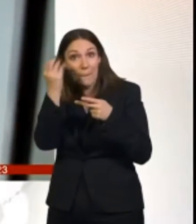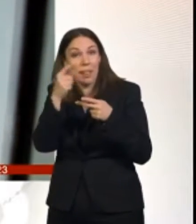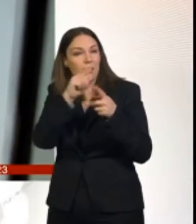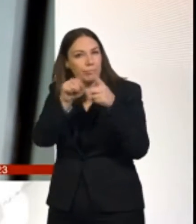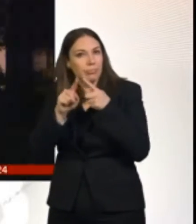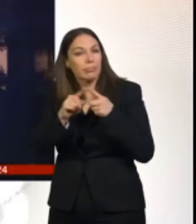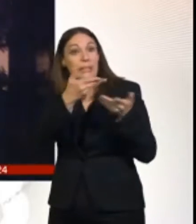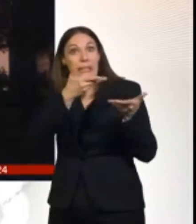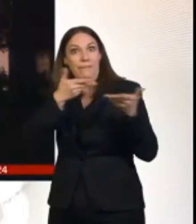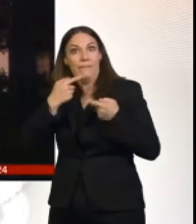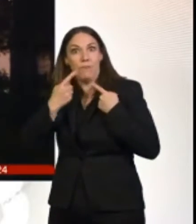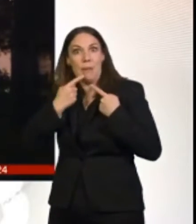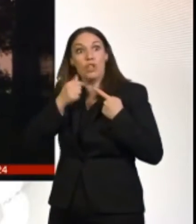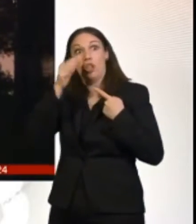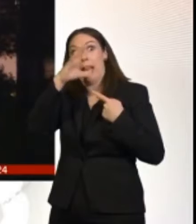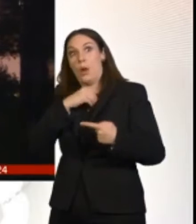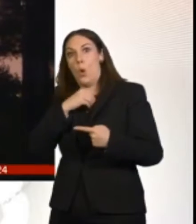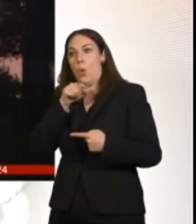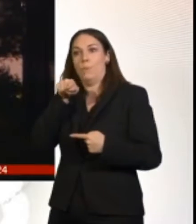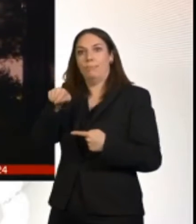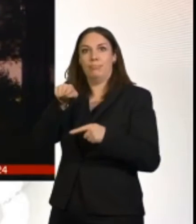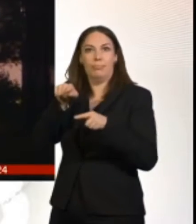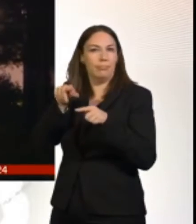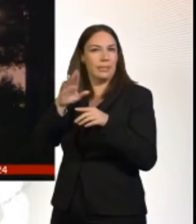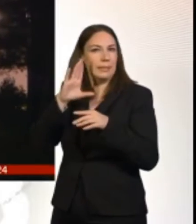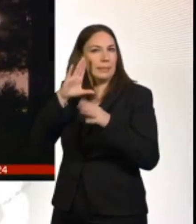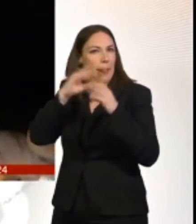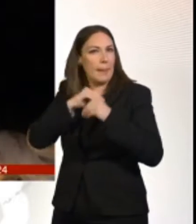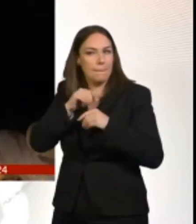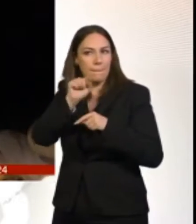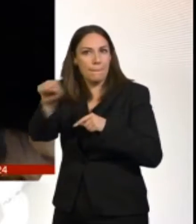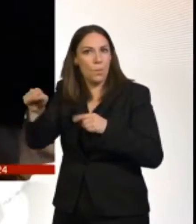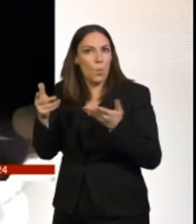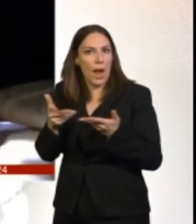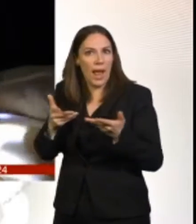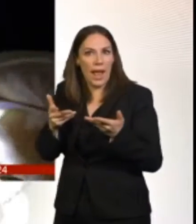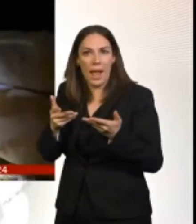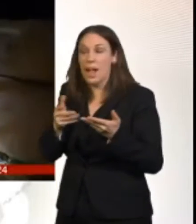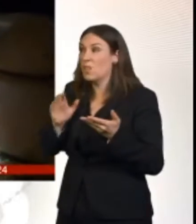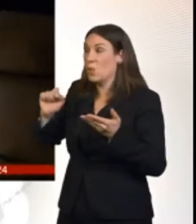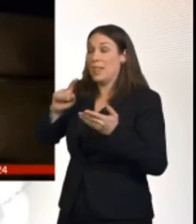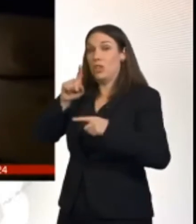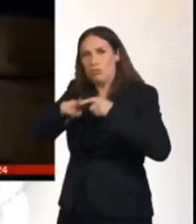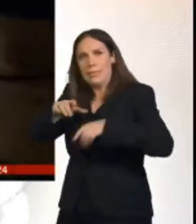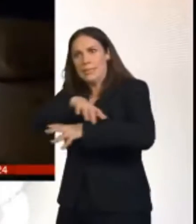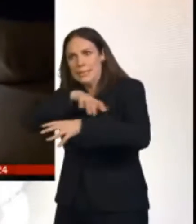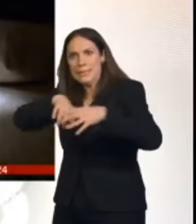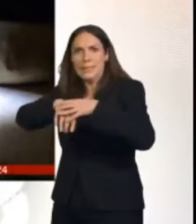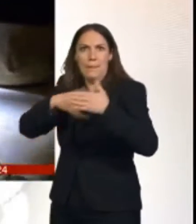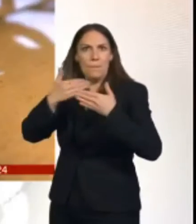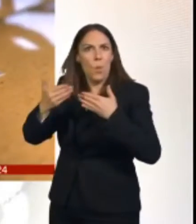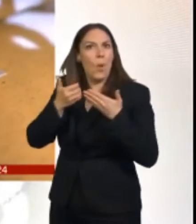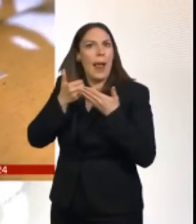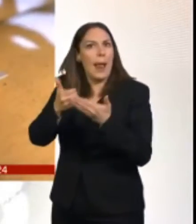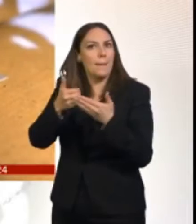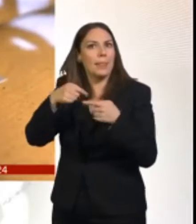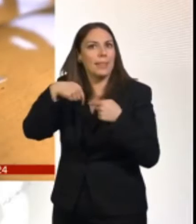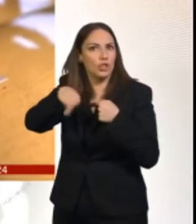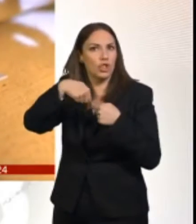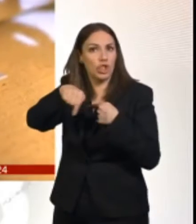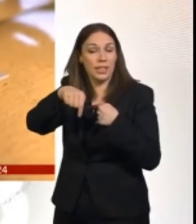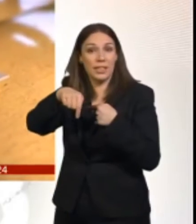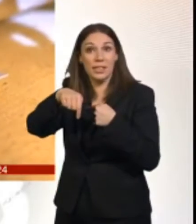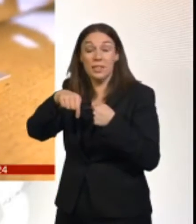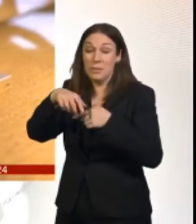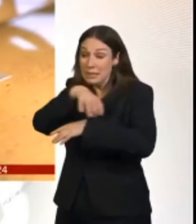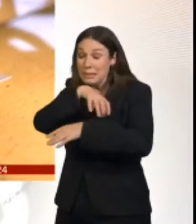of a beefed up strategy to tackle rough sleeping this winter in London. But despite these efforts homelessness has more than doubled